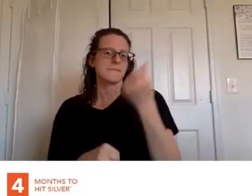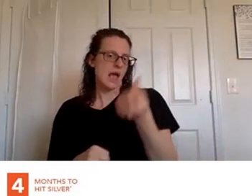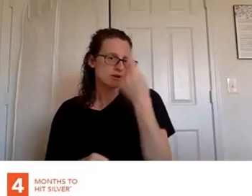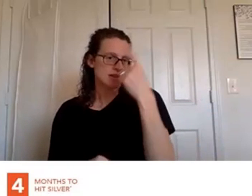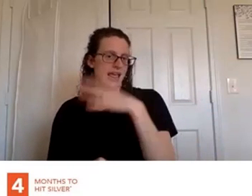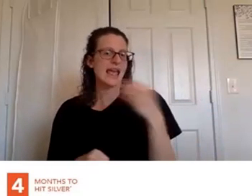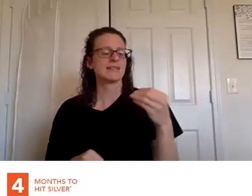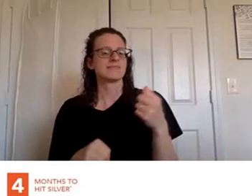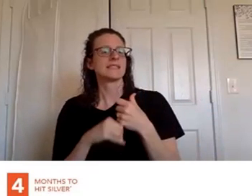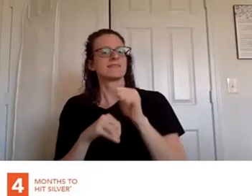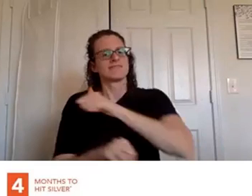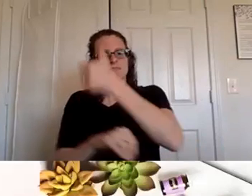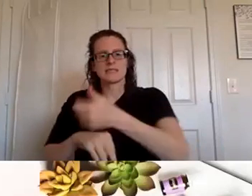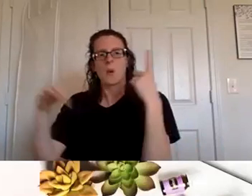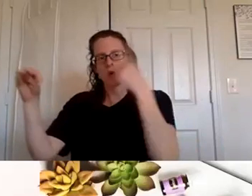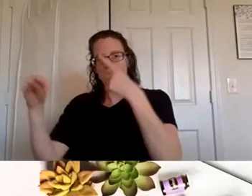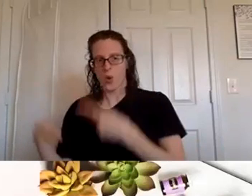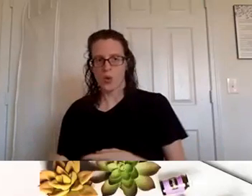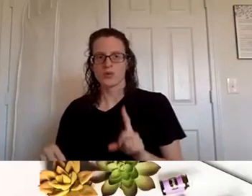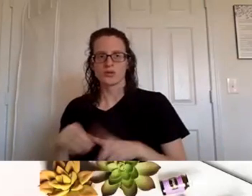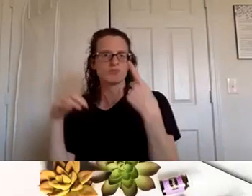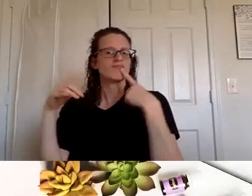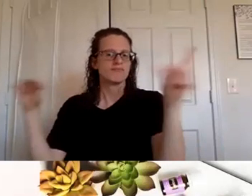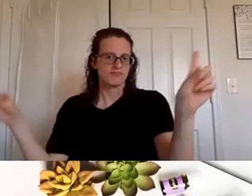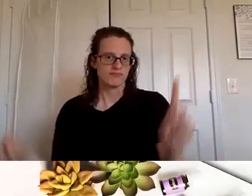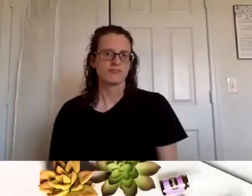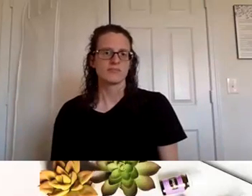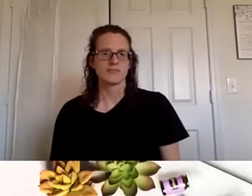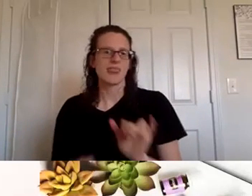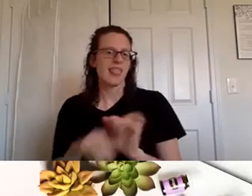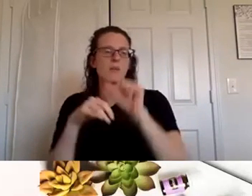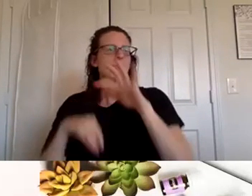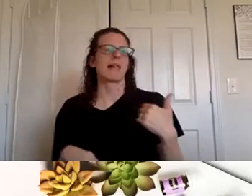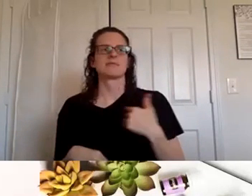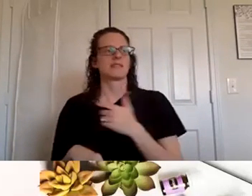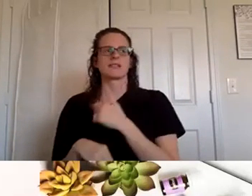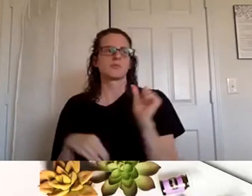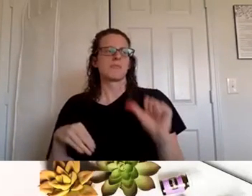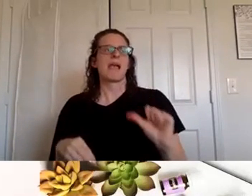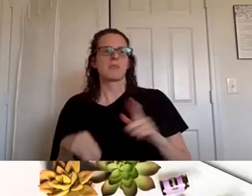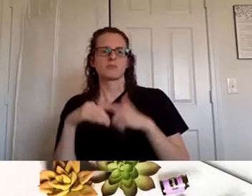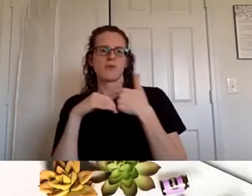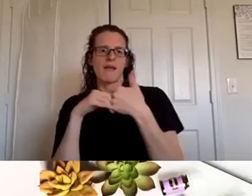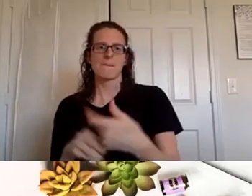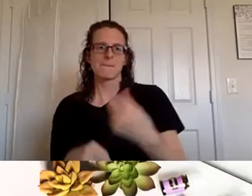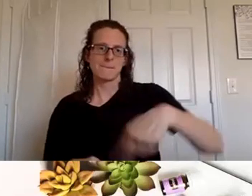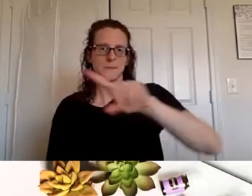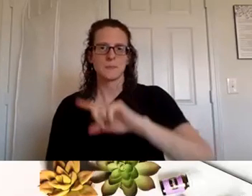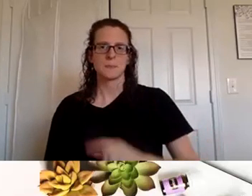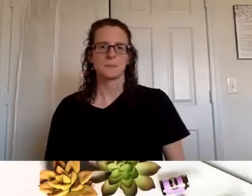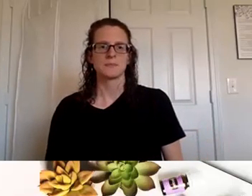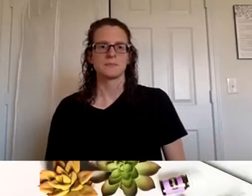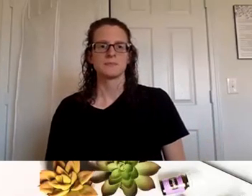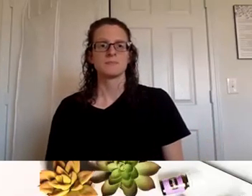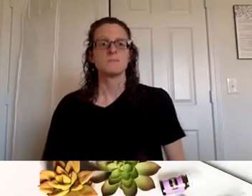to set goals and help you work toward this um that would bless our socks off okay so um now we're going to